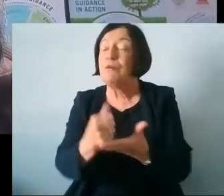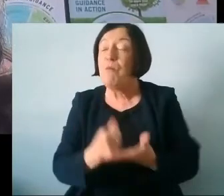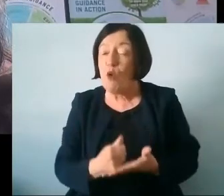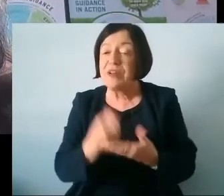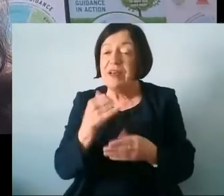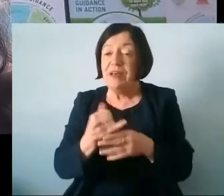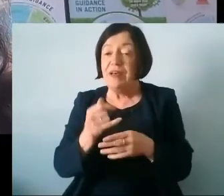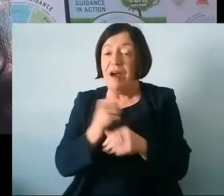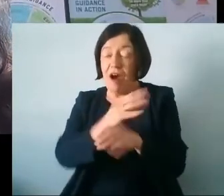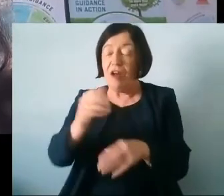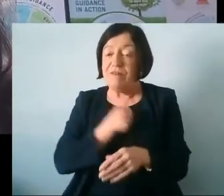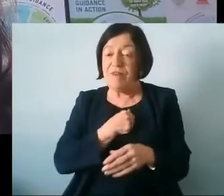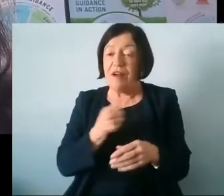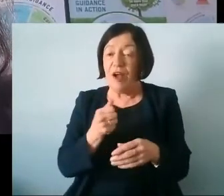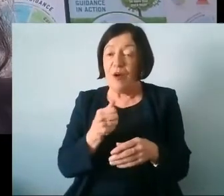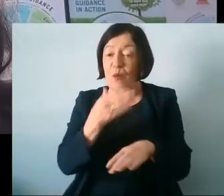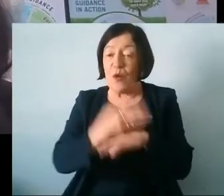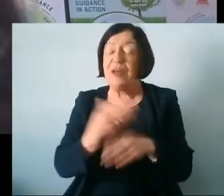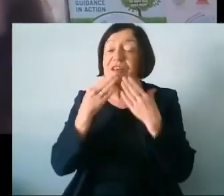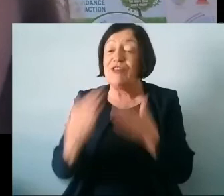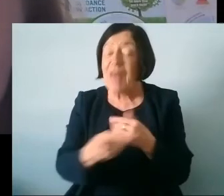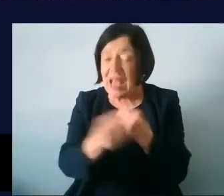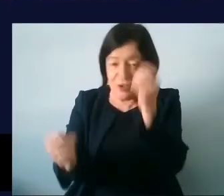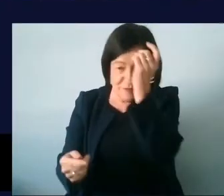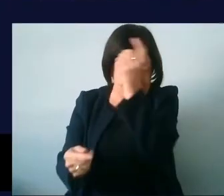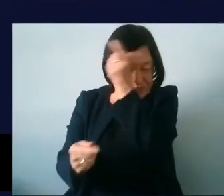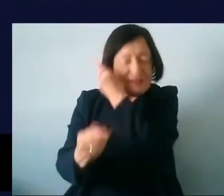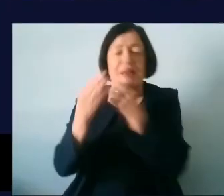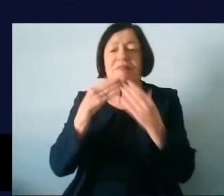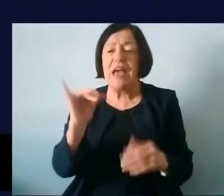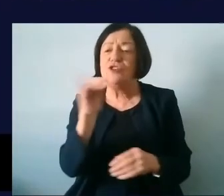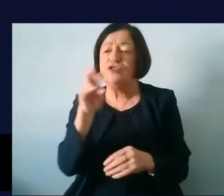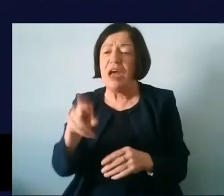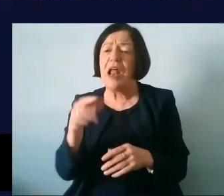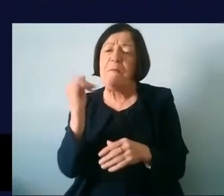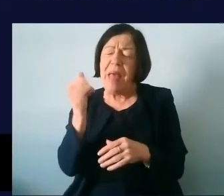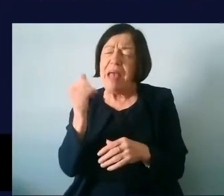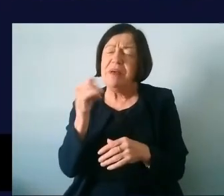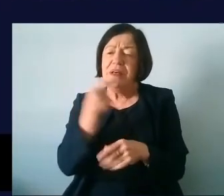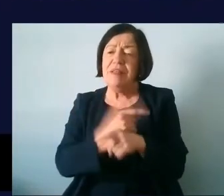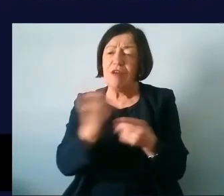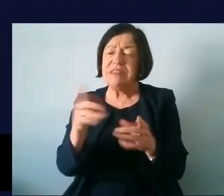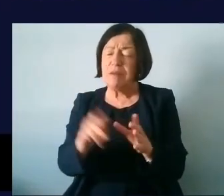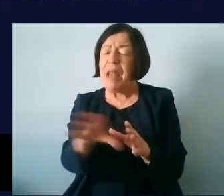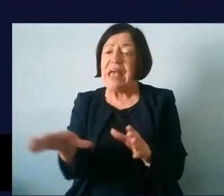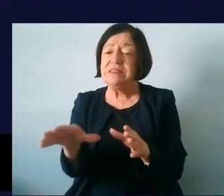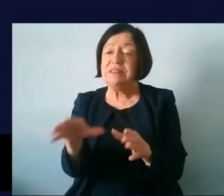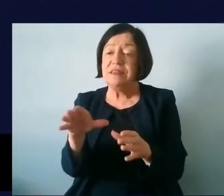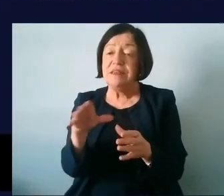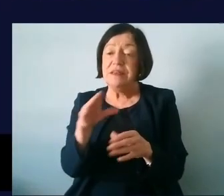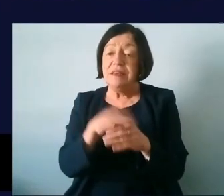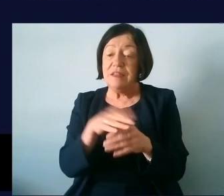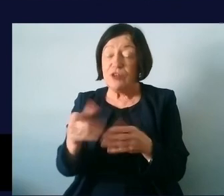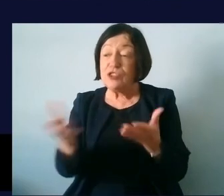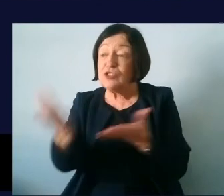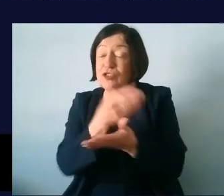all of our endeavors so thanks very much thank you Jennifer and and perhaps there is a space in scotans in the future to